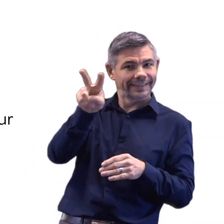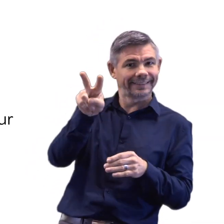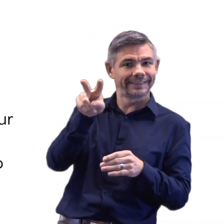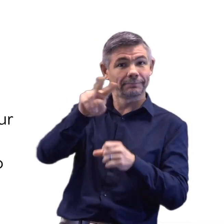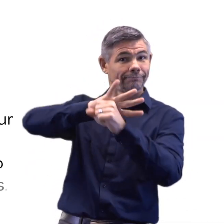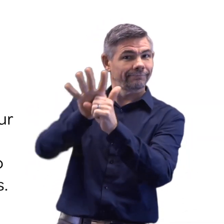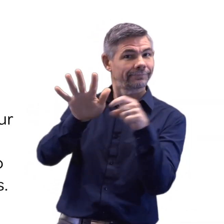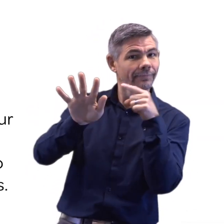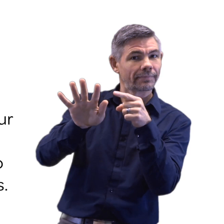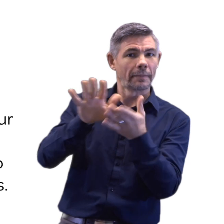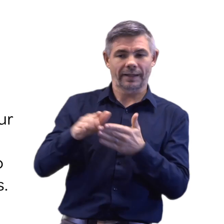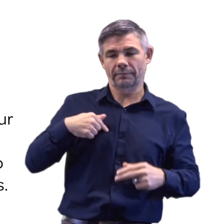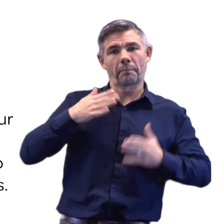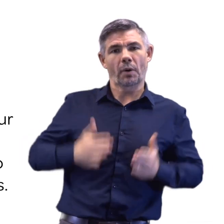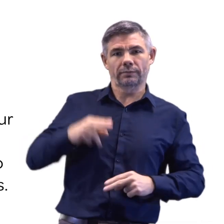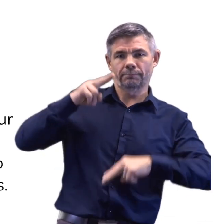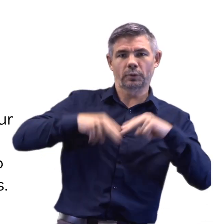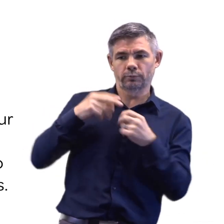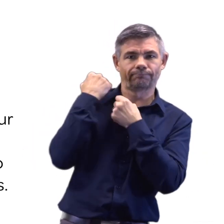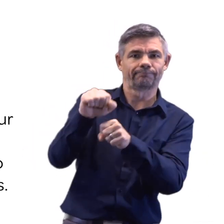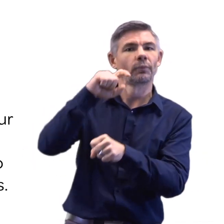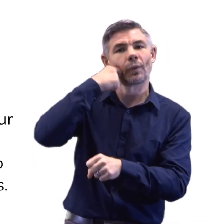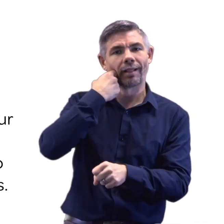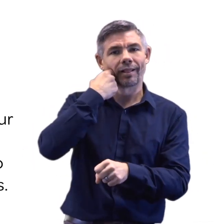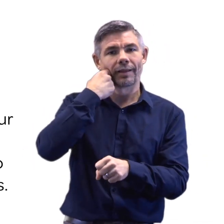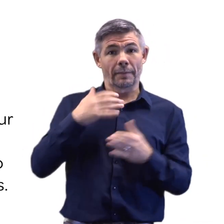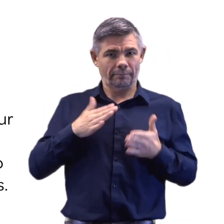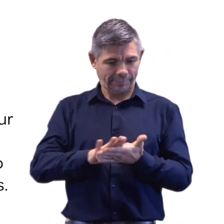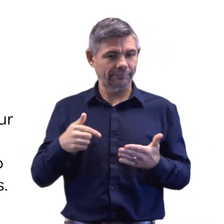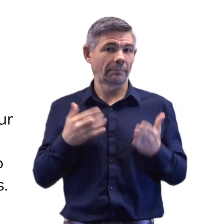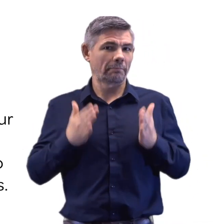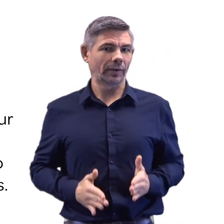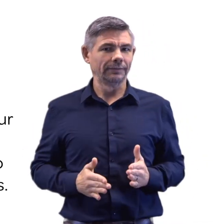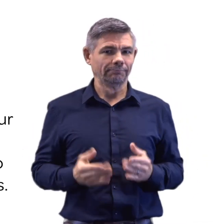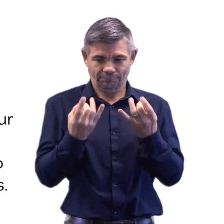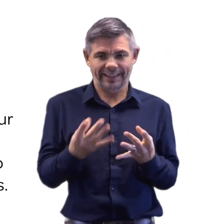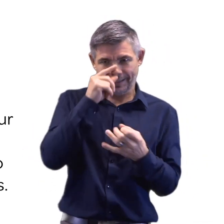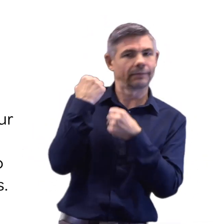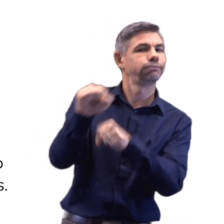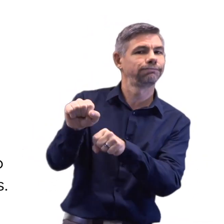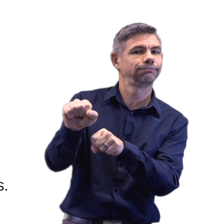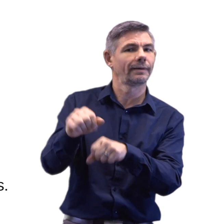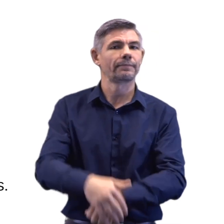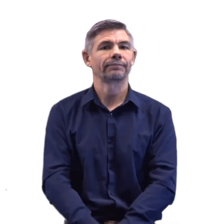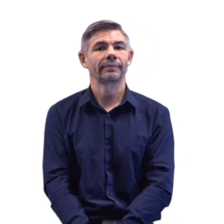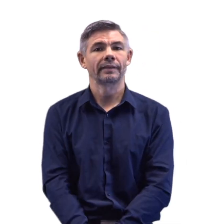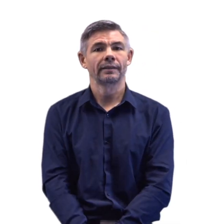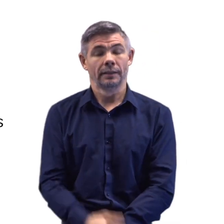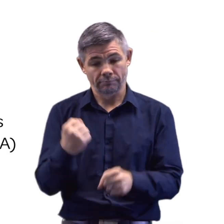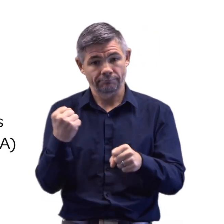The vaccine works by showing our body the spike protein, so our immune system can prepare to quickly spot and attack the virus.